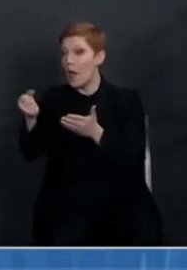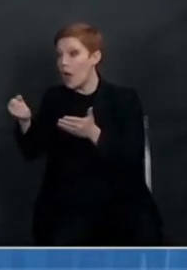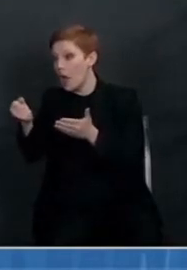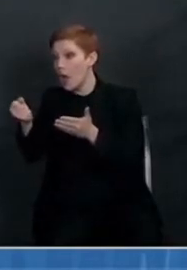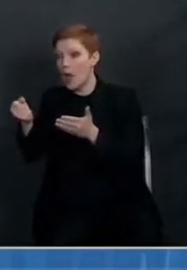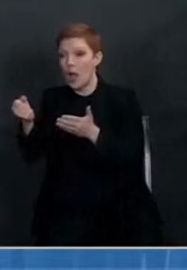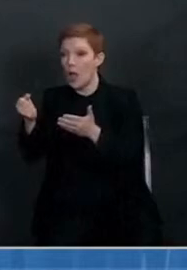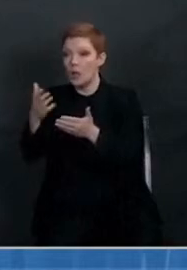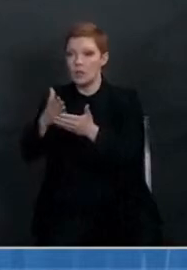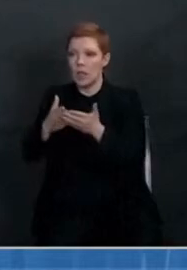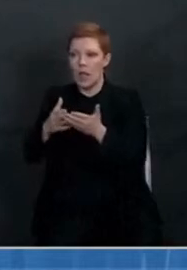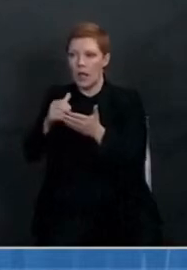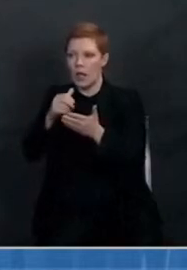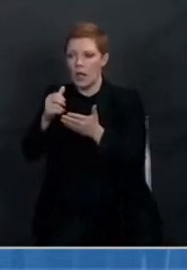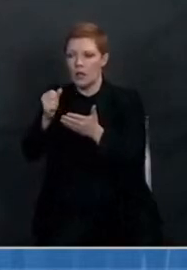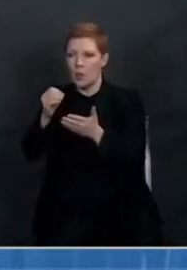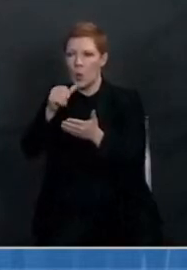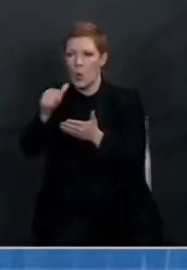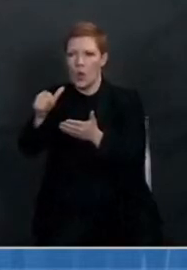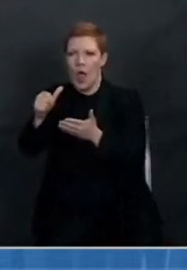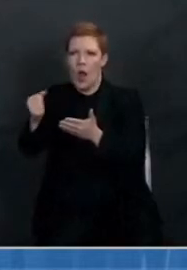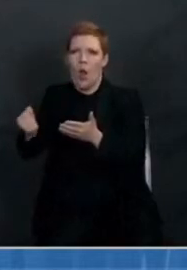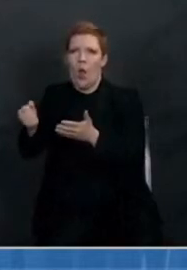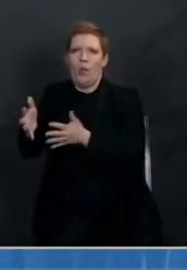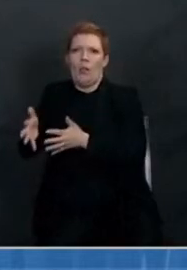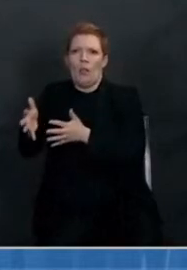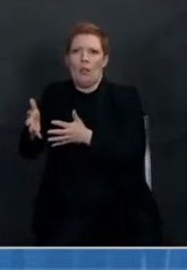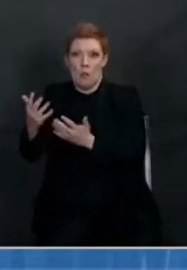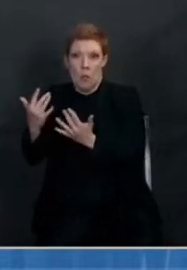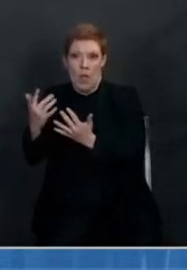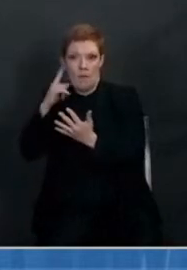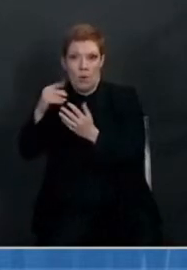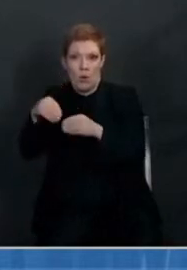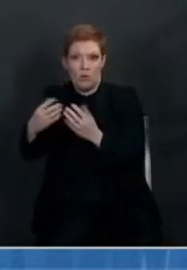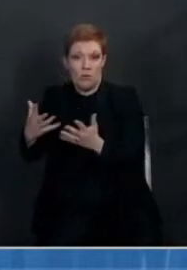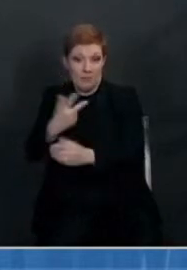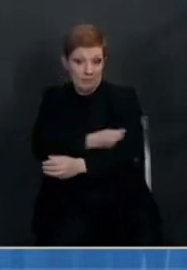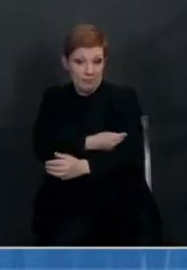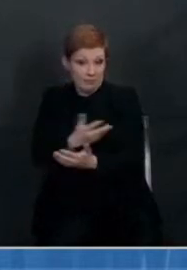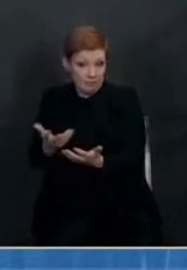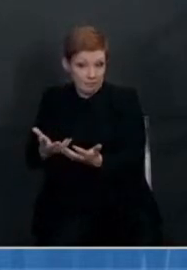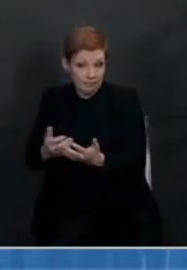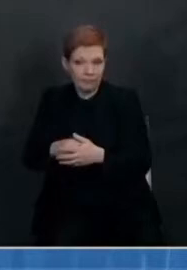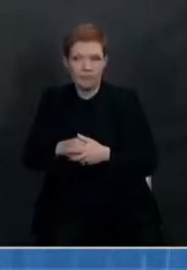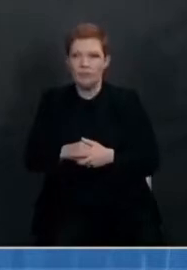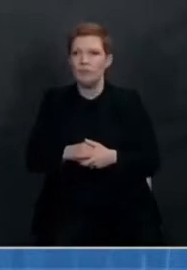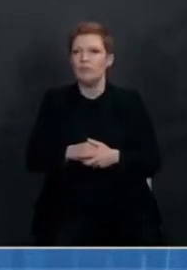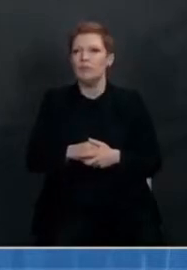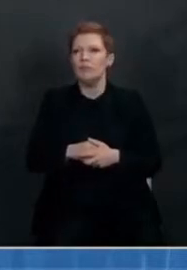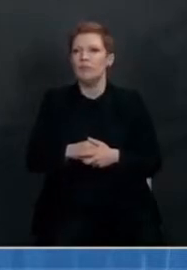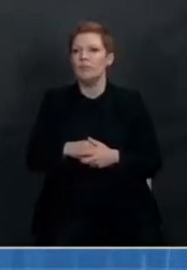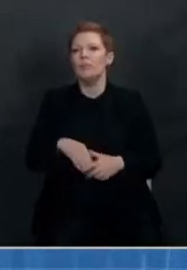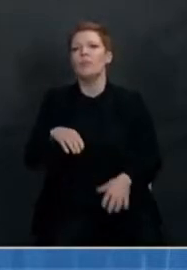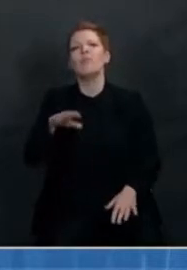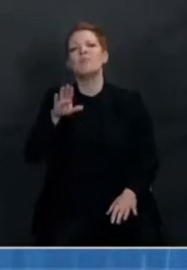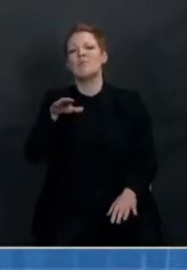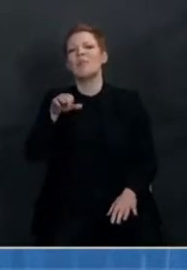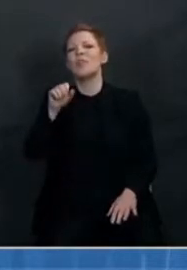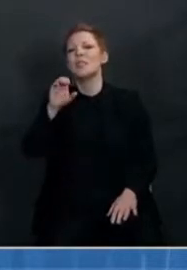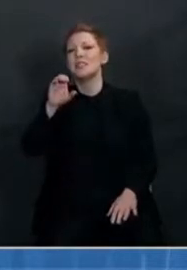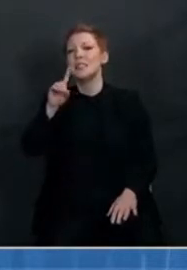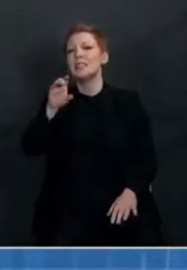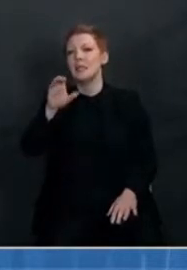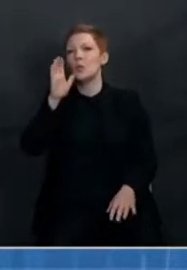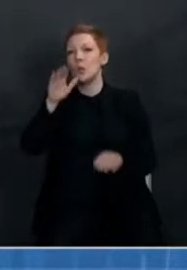quickly? You know, just what's your assessment of that? Jonathan, so the CDC is going to release information later today,